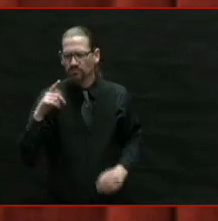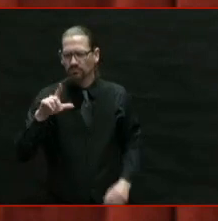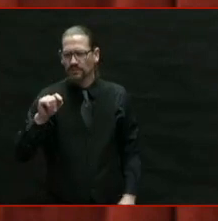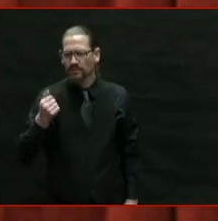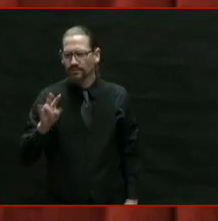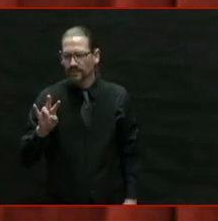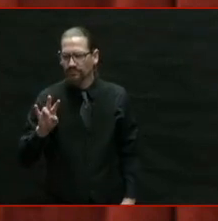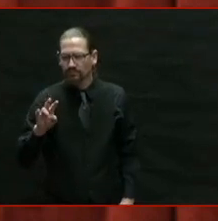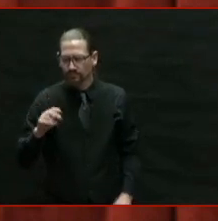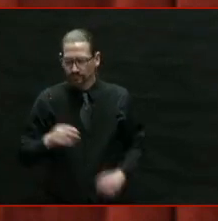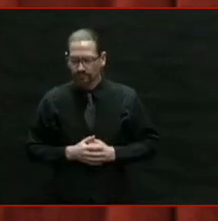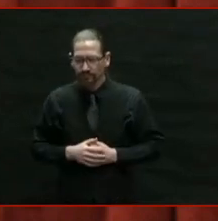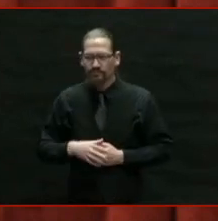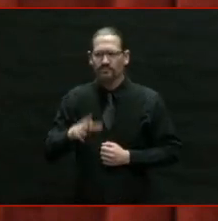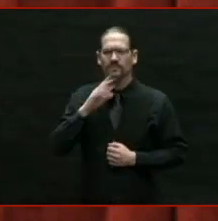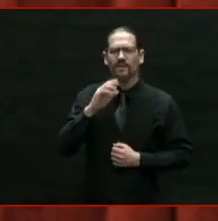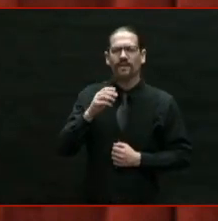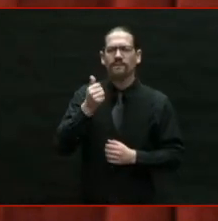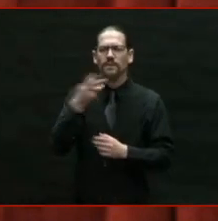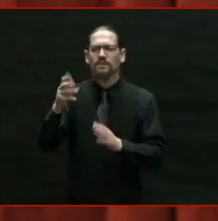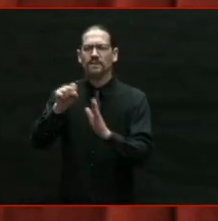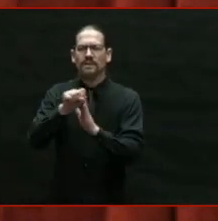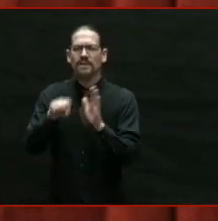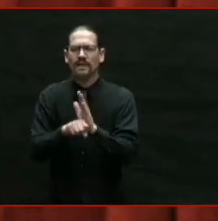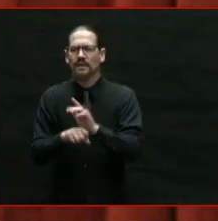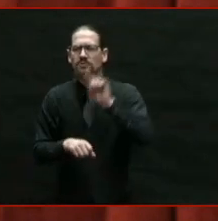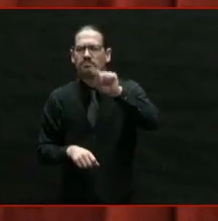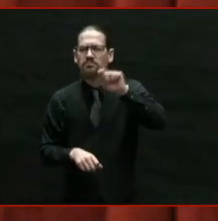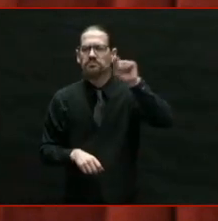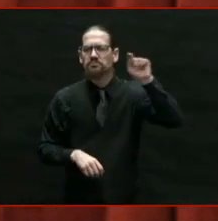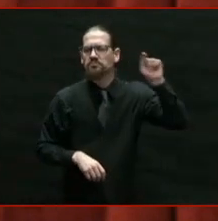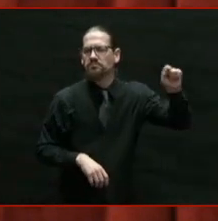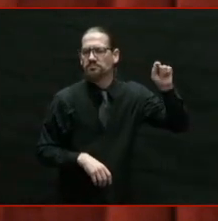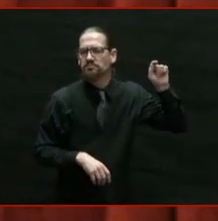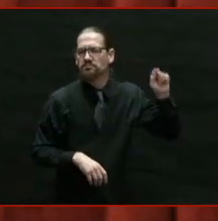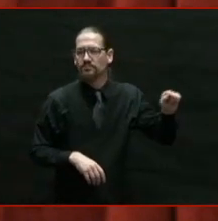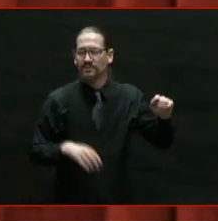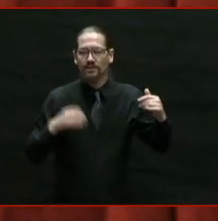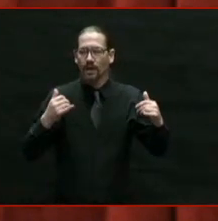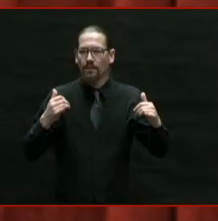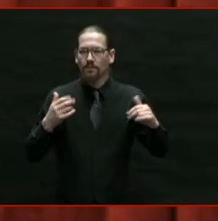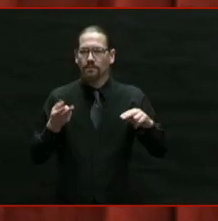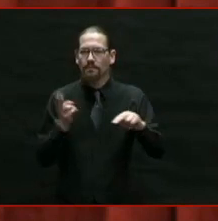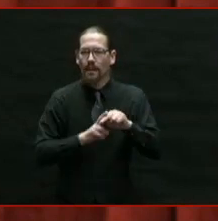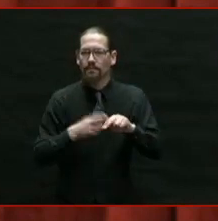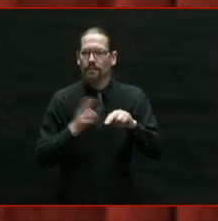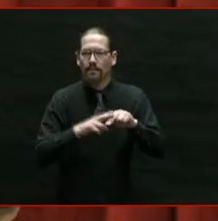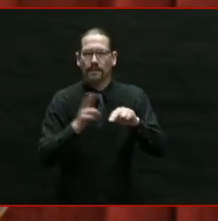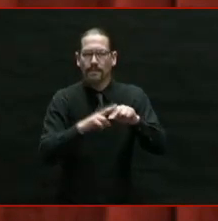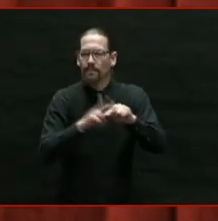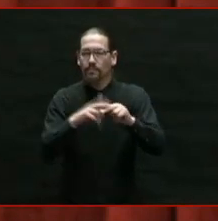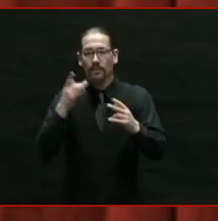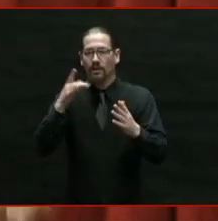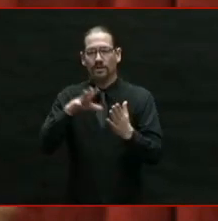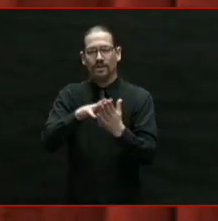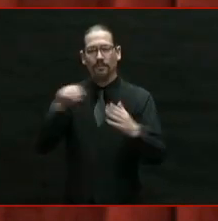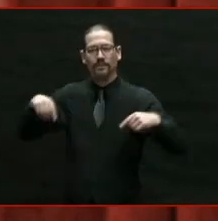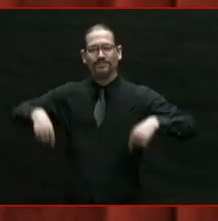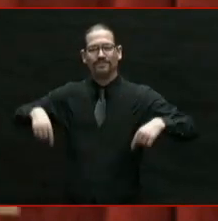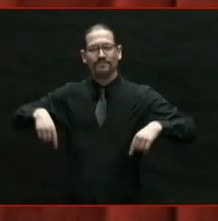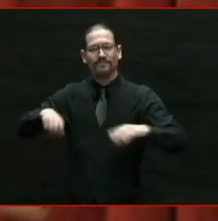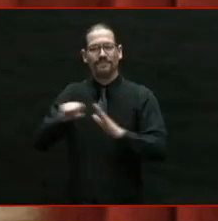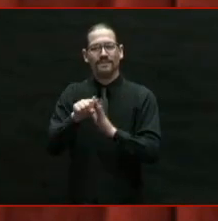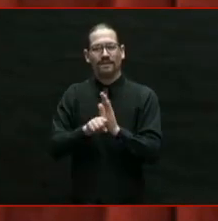to do that. But since then, many other states have followed our lead, and they also have